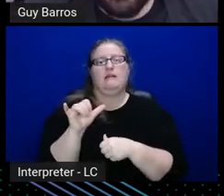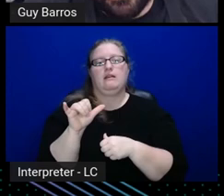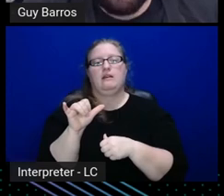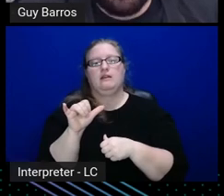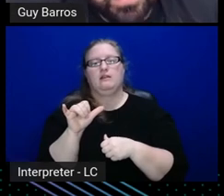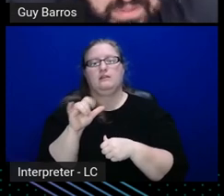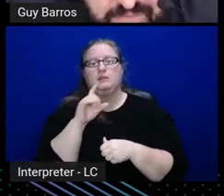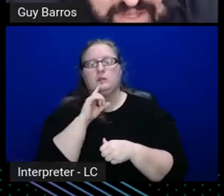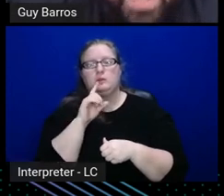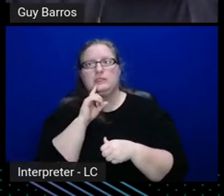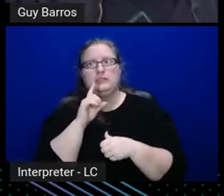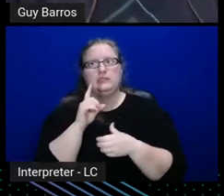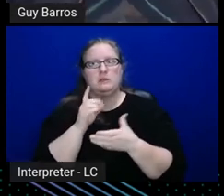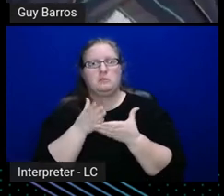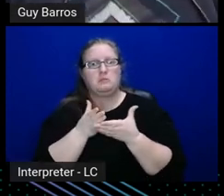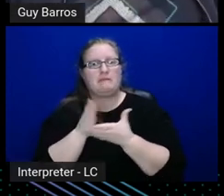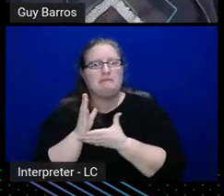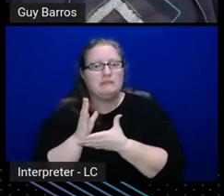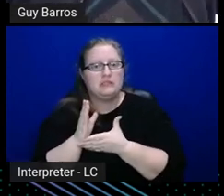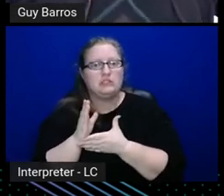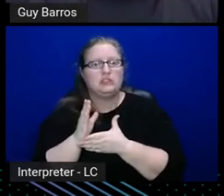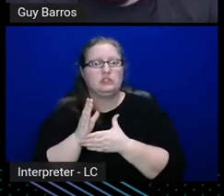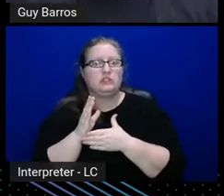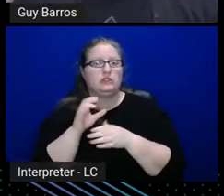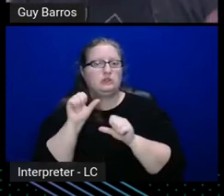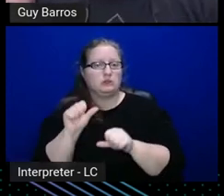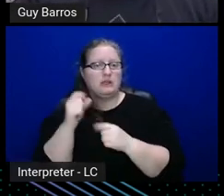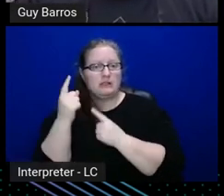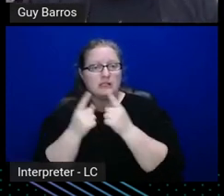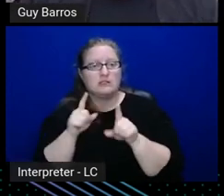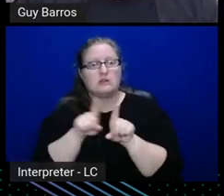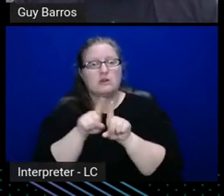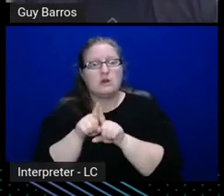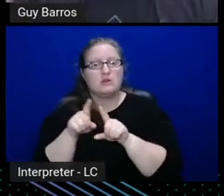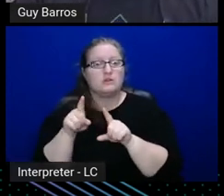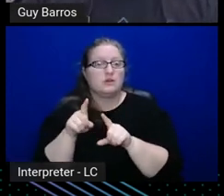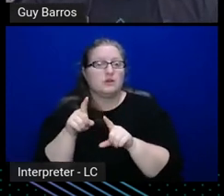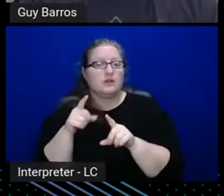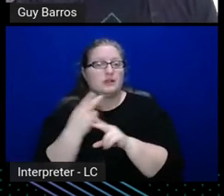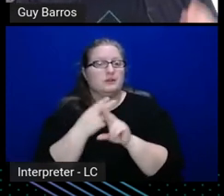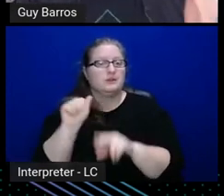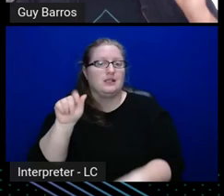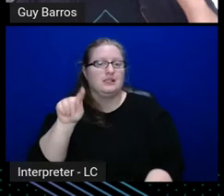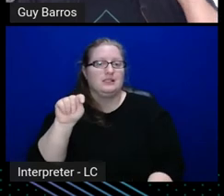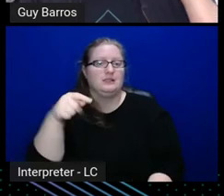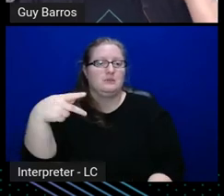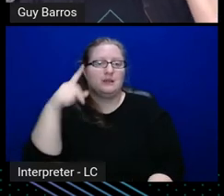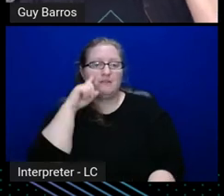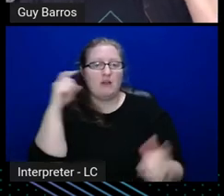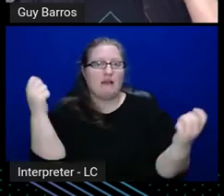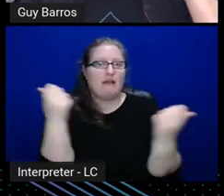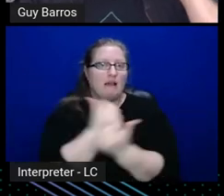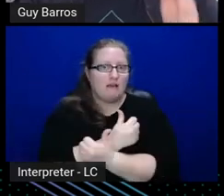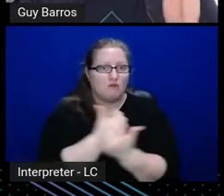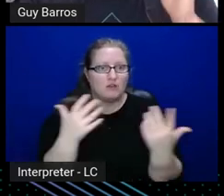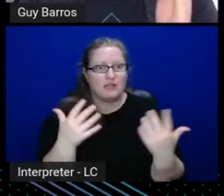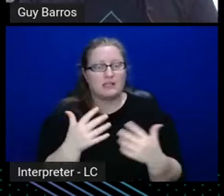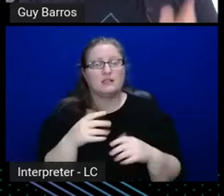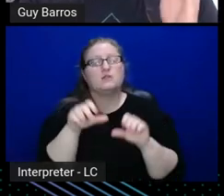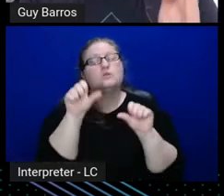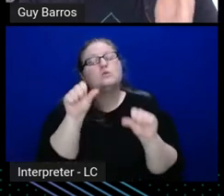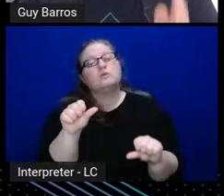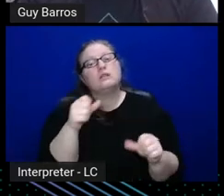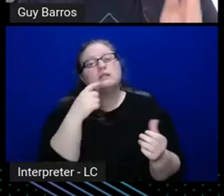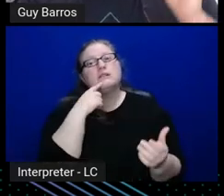and you don't do something like I've done here, which is use HCP root for everything, right, so you say, you only have